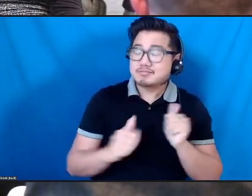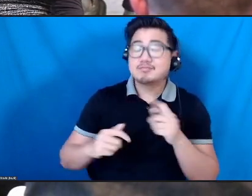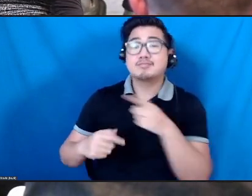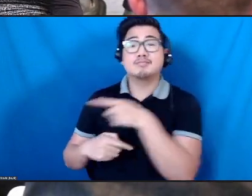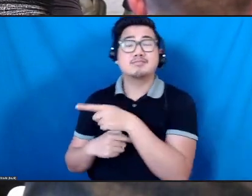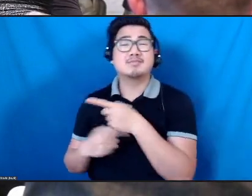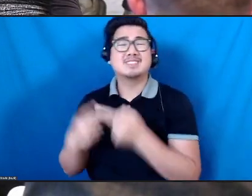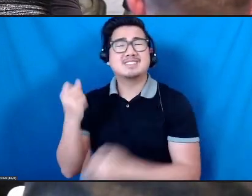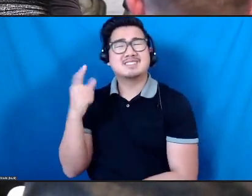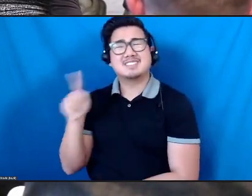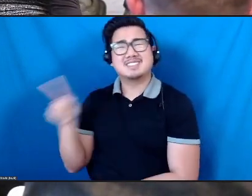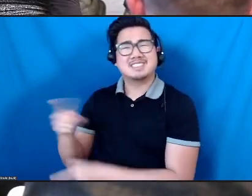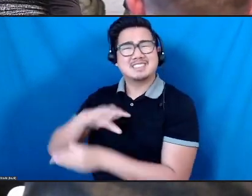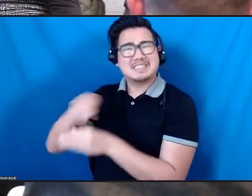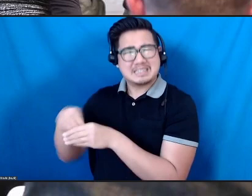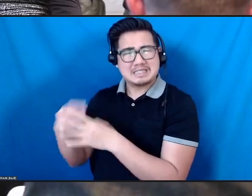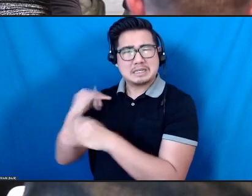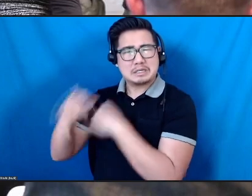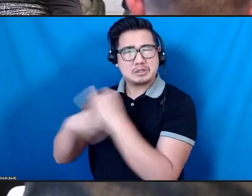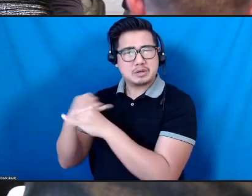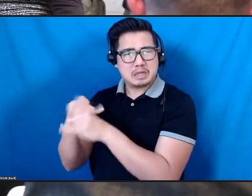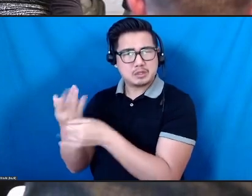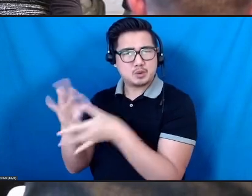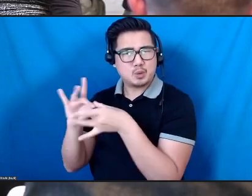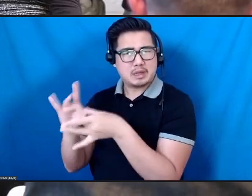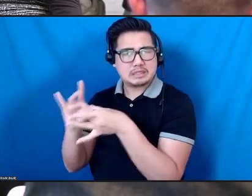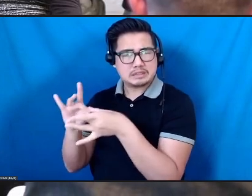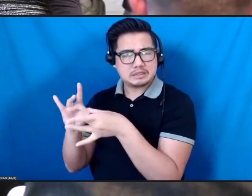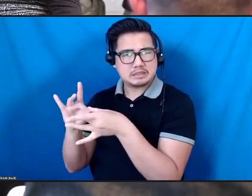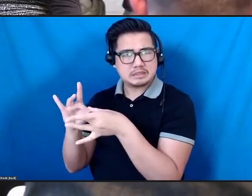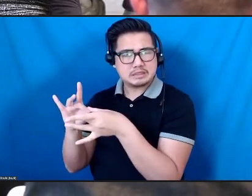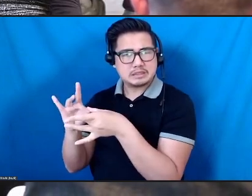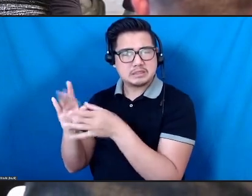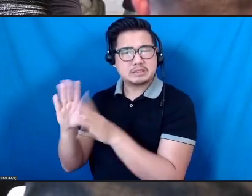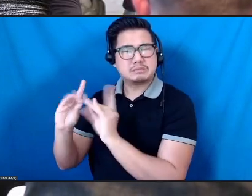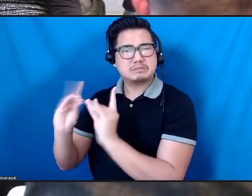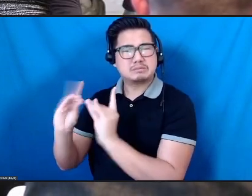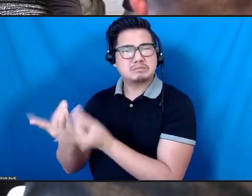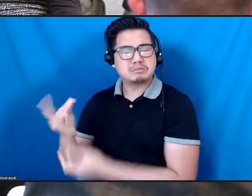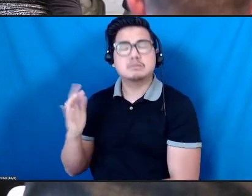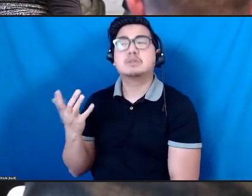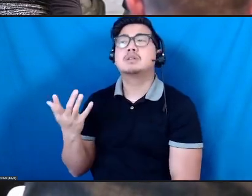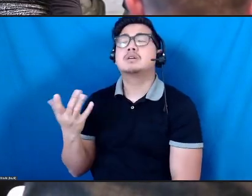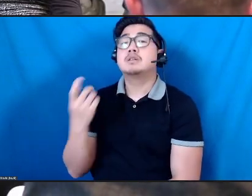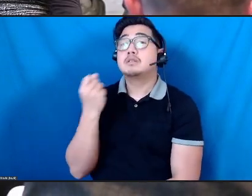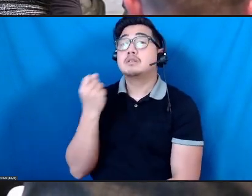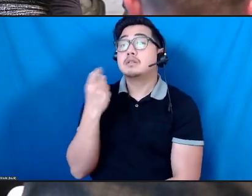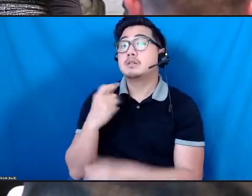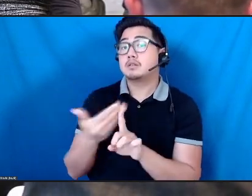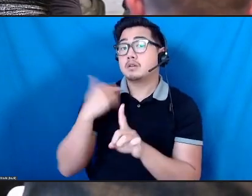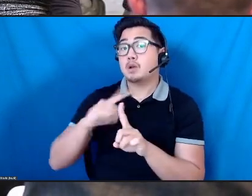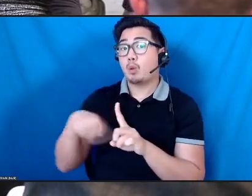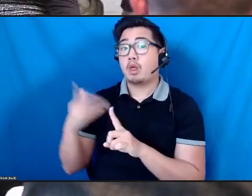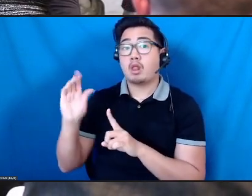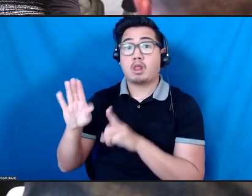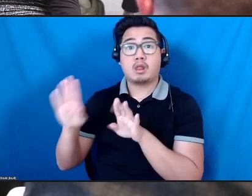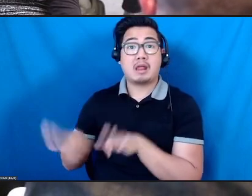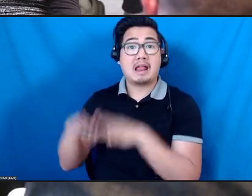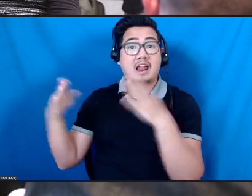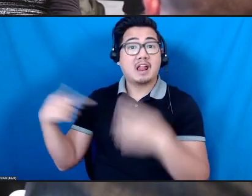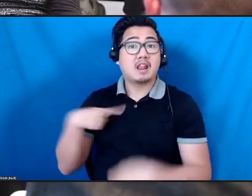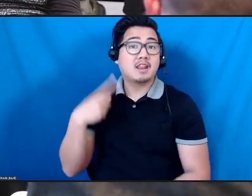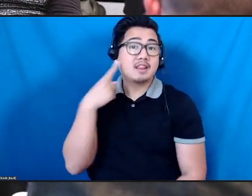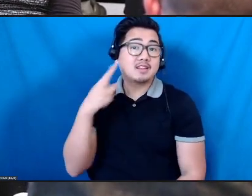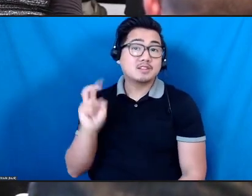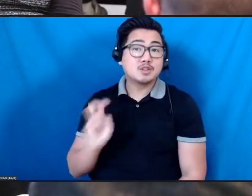founded, we expected that the journey would be about the arts